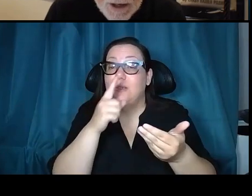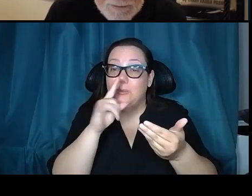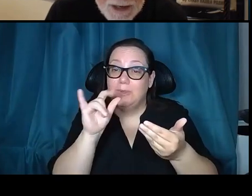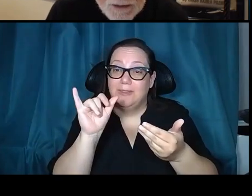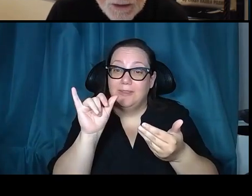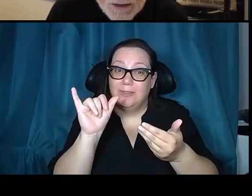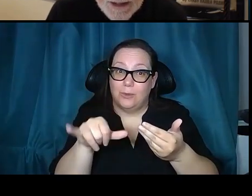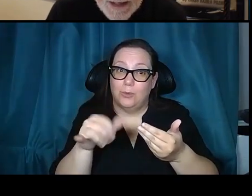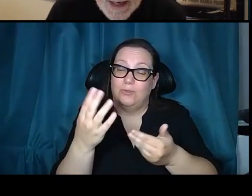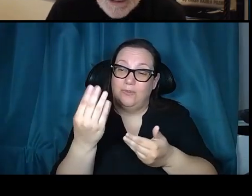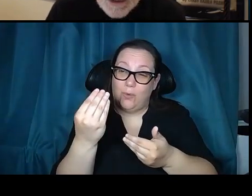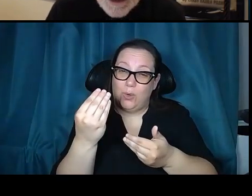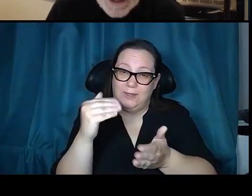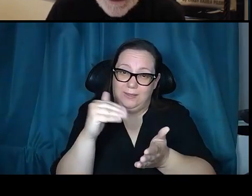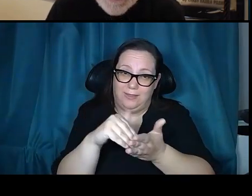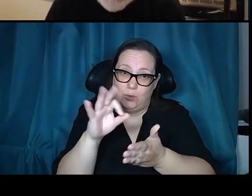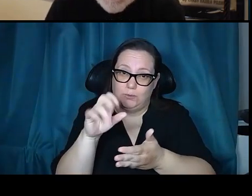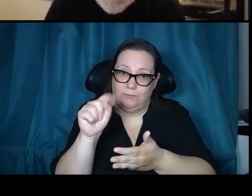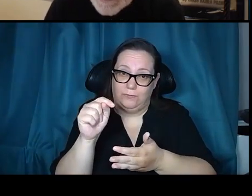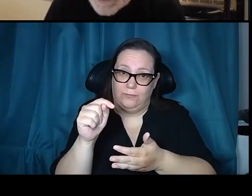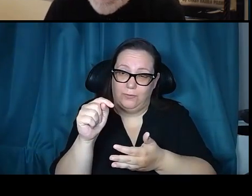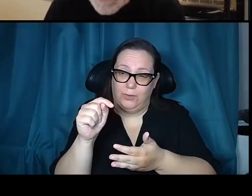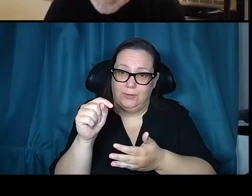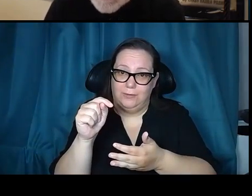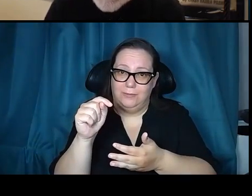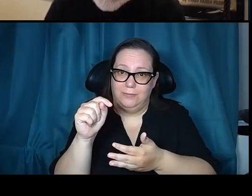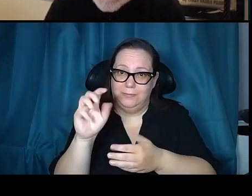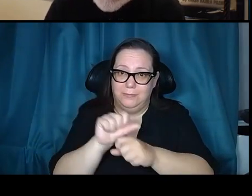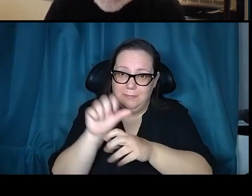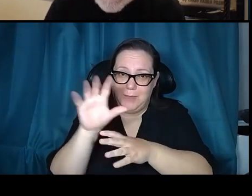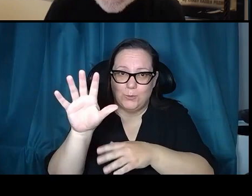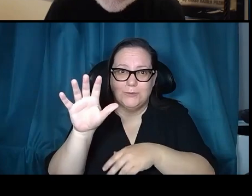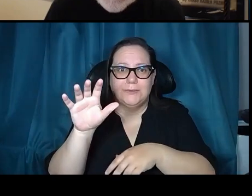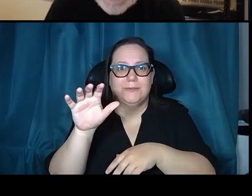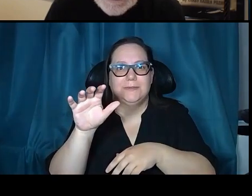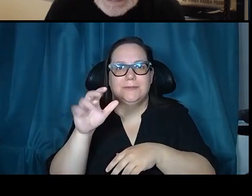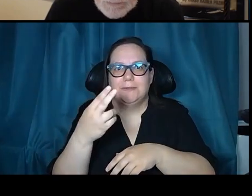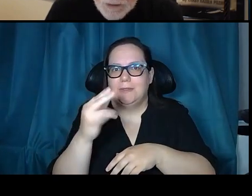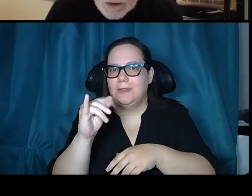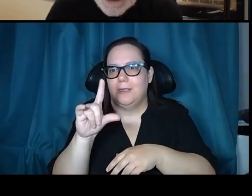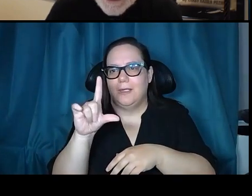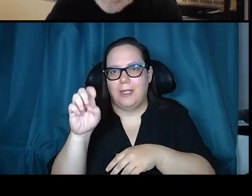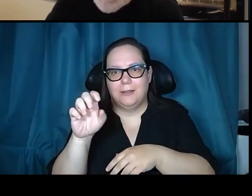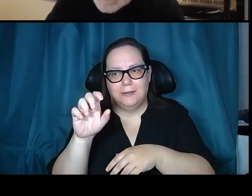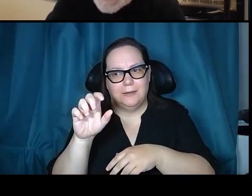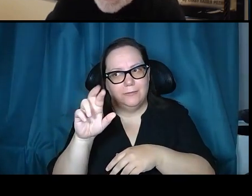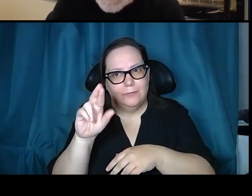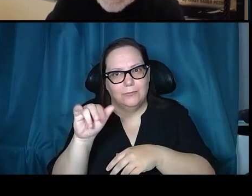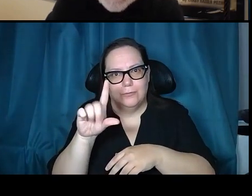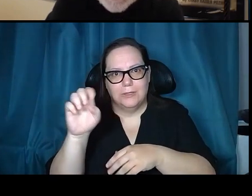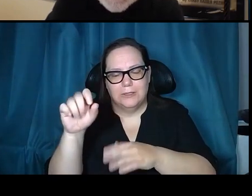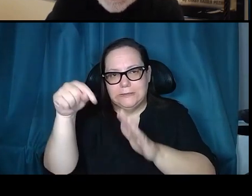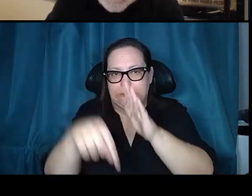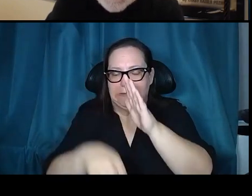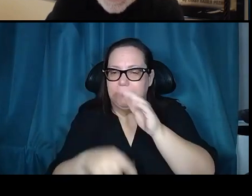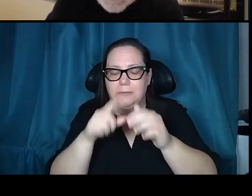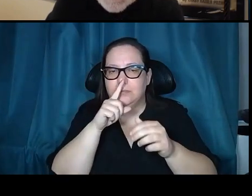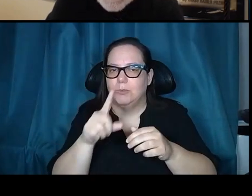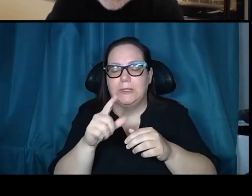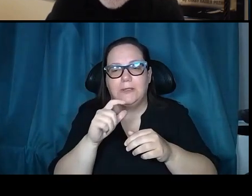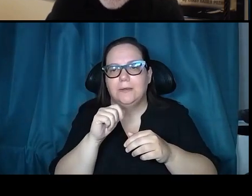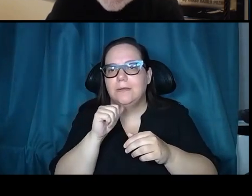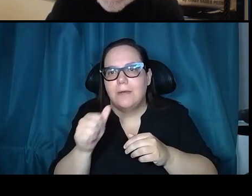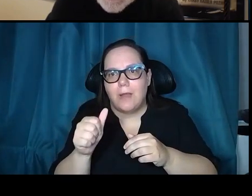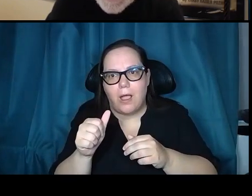foot high mountains, Hadley Rill 900 feet deep. I mean, this is not trivial here. We also needed mobility to get to these goals and